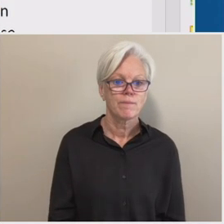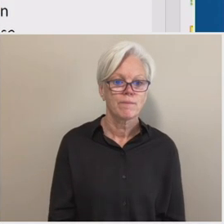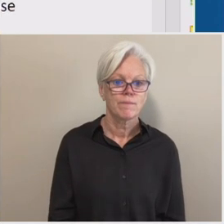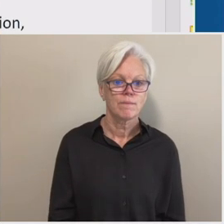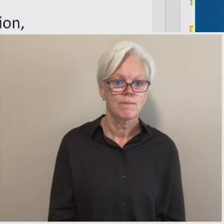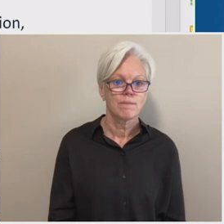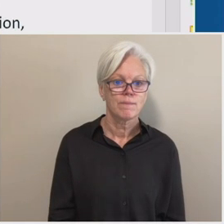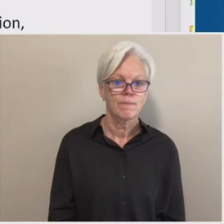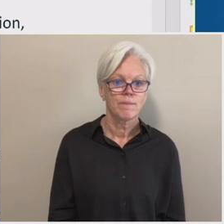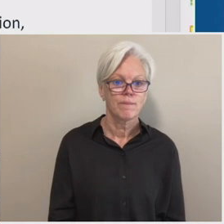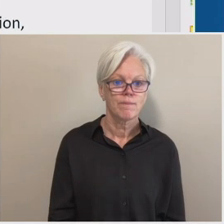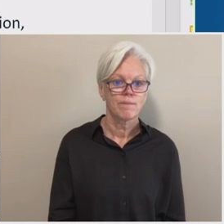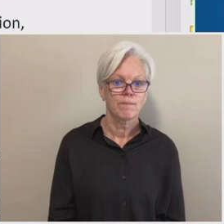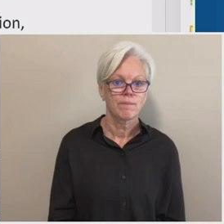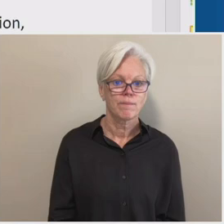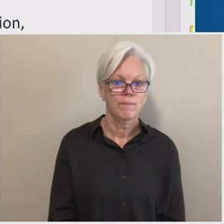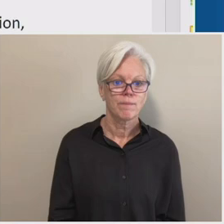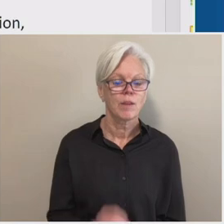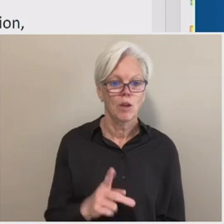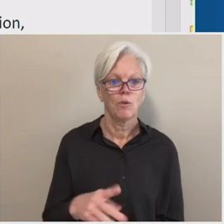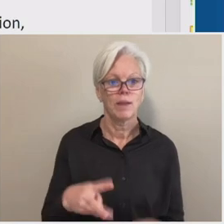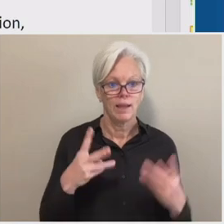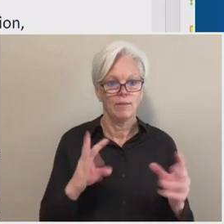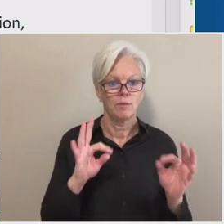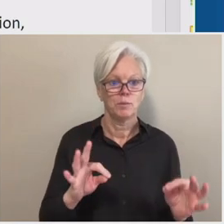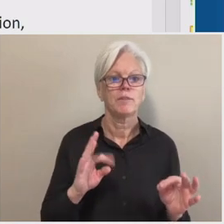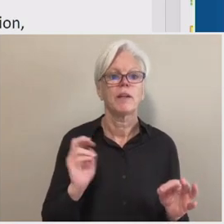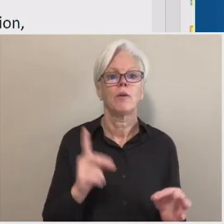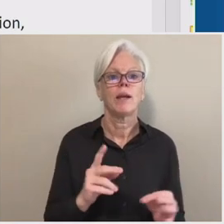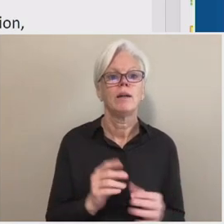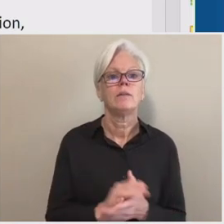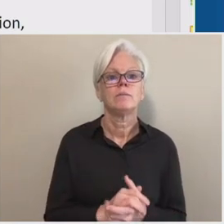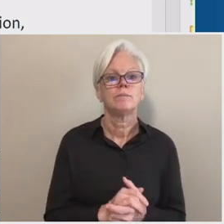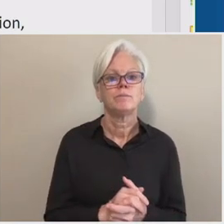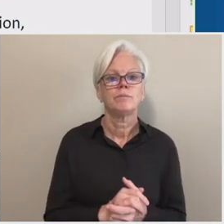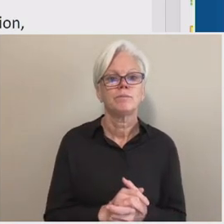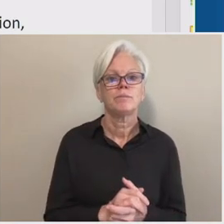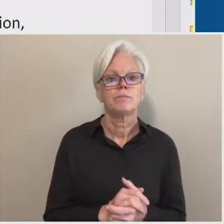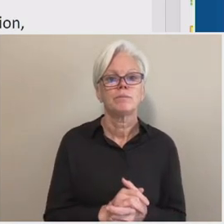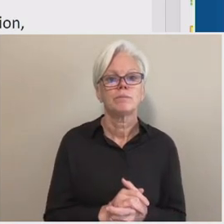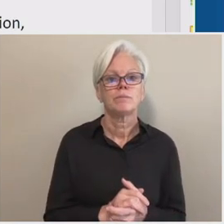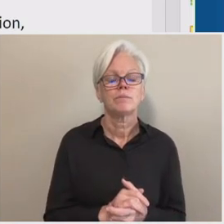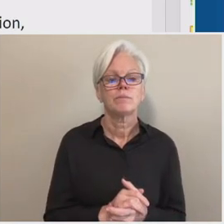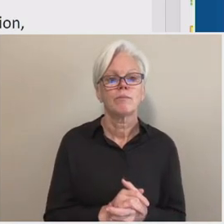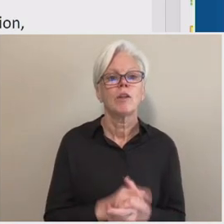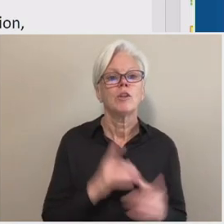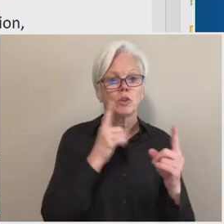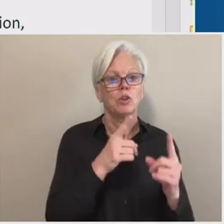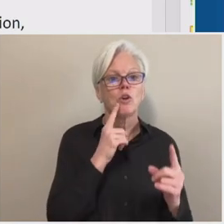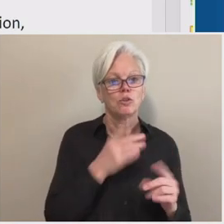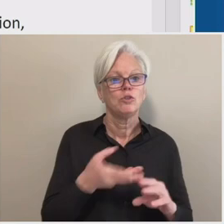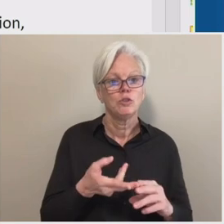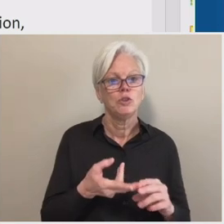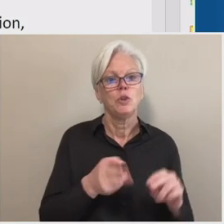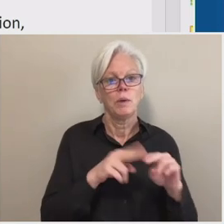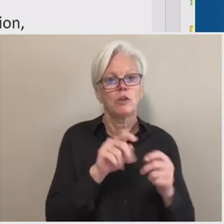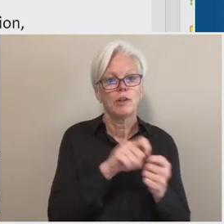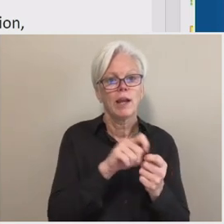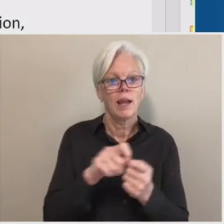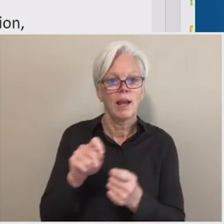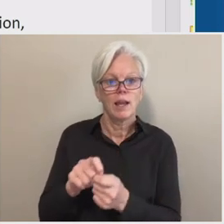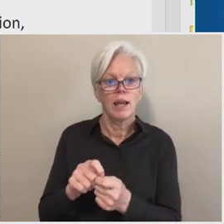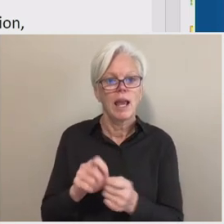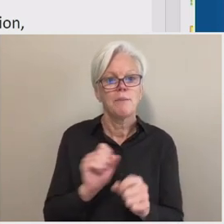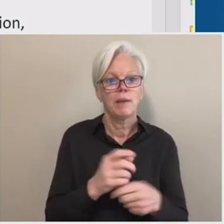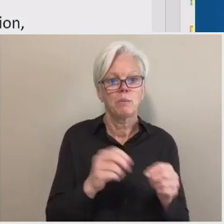tiny bit more of Perfect. Uh, okay. So this item is, uh, designed to increase the accuracy, accuracy and simplicity